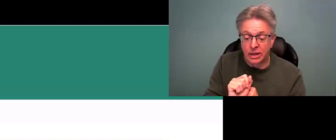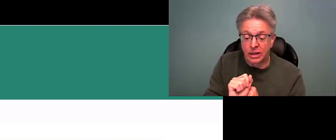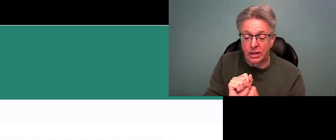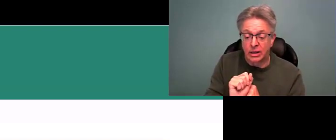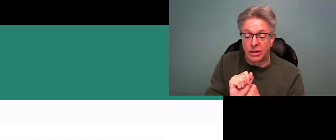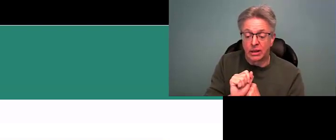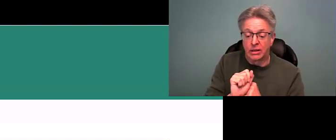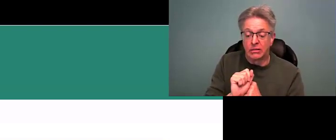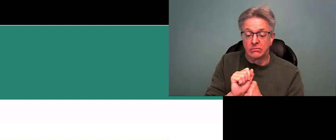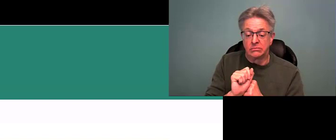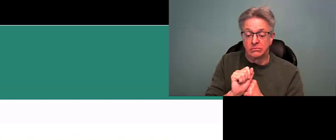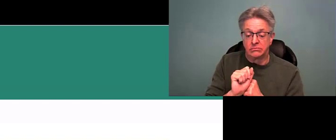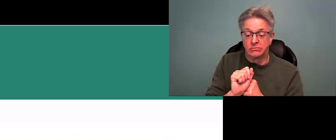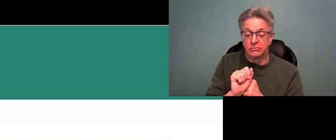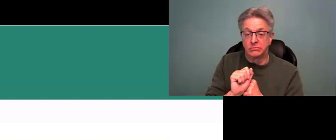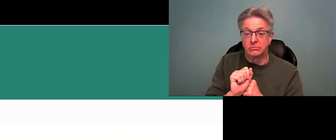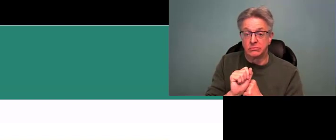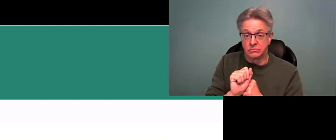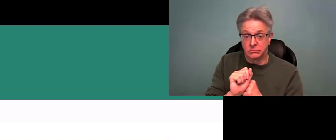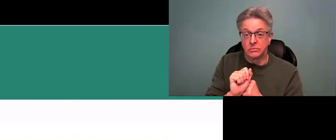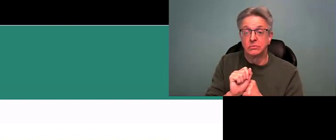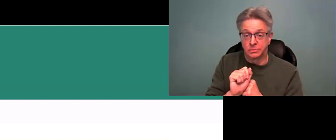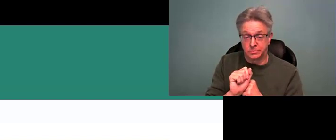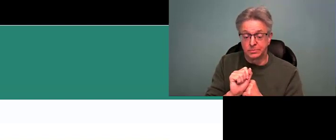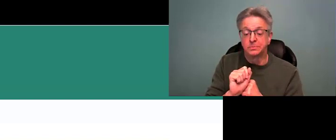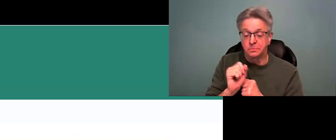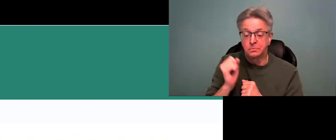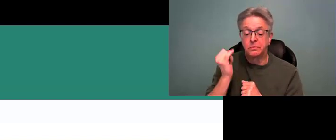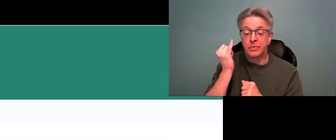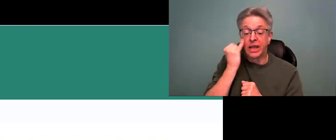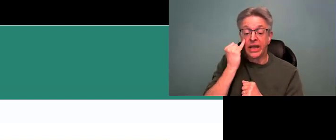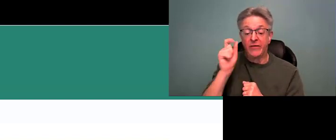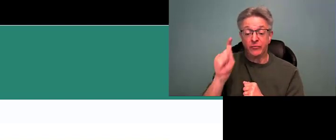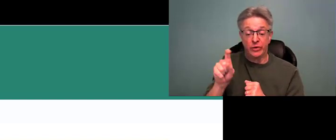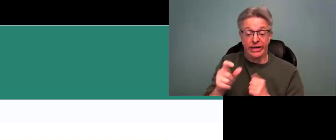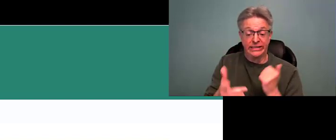that separates the video from the shared screen and moving it left or right.